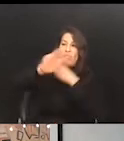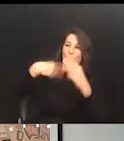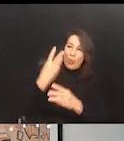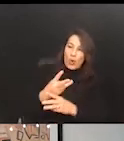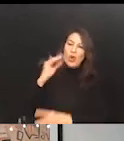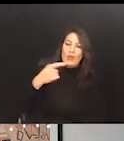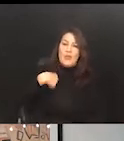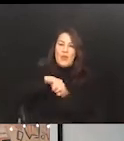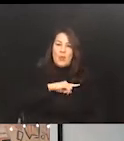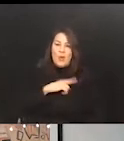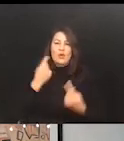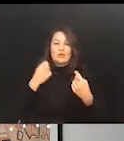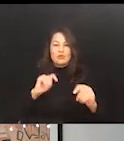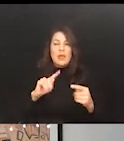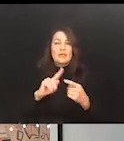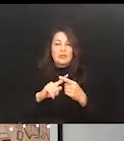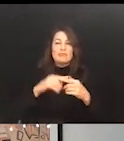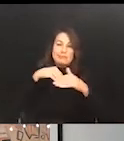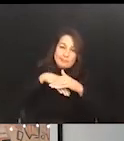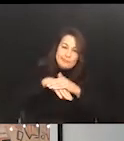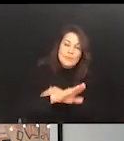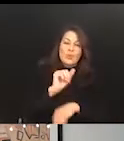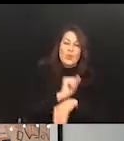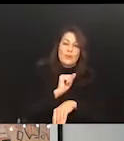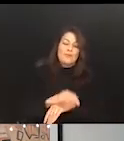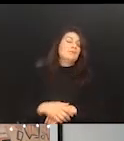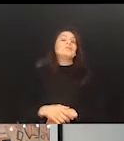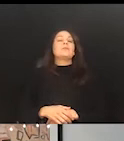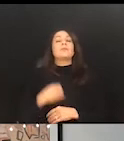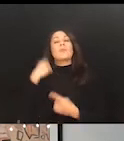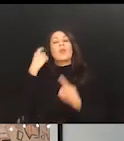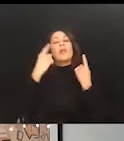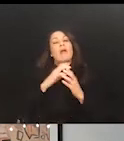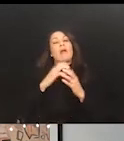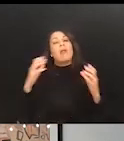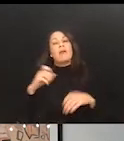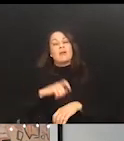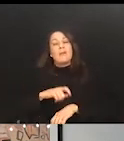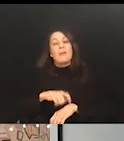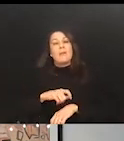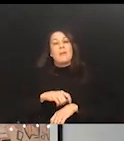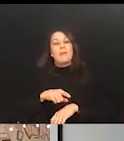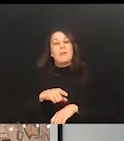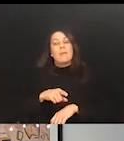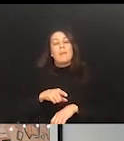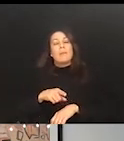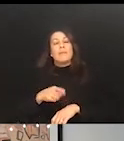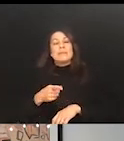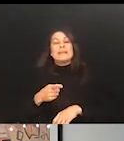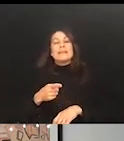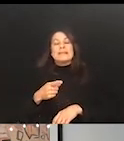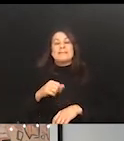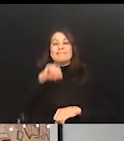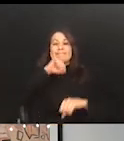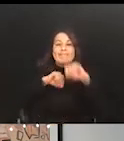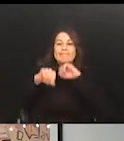we're trying to get into jobs. So, and again, I think a lot of times there's pains being taken now on